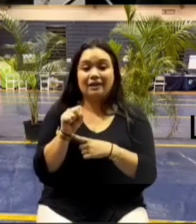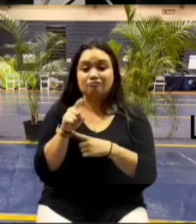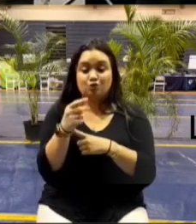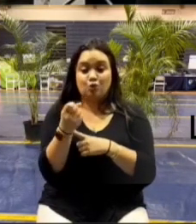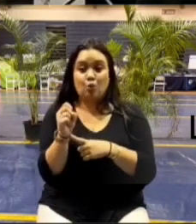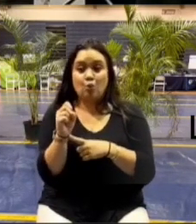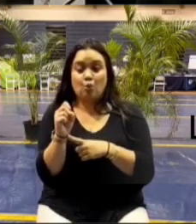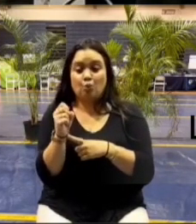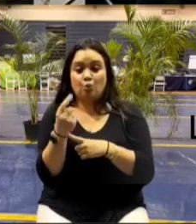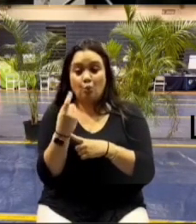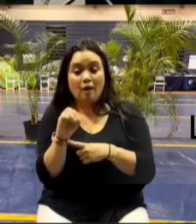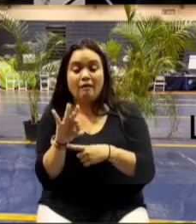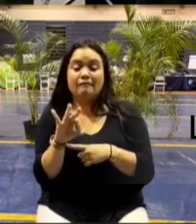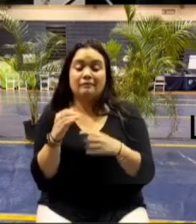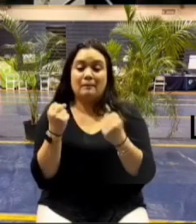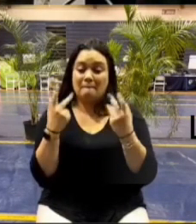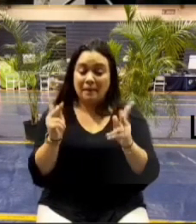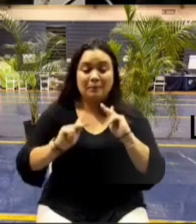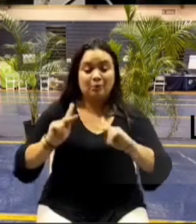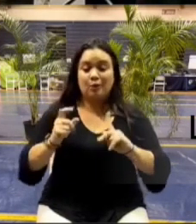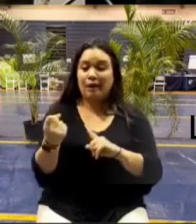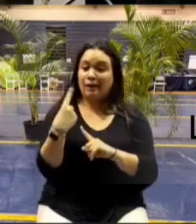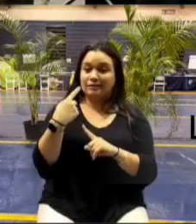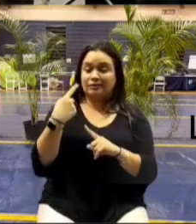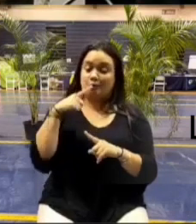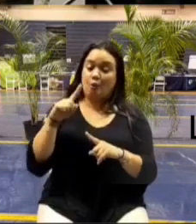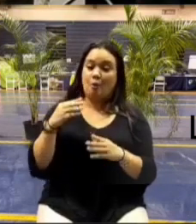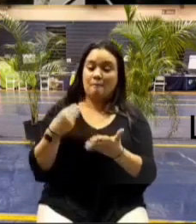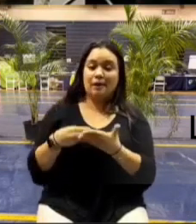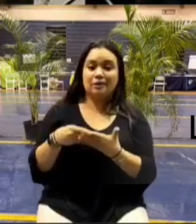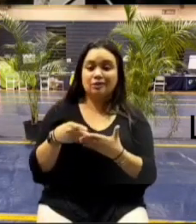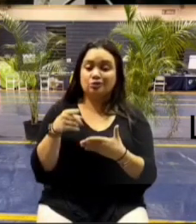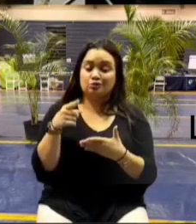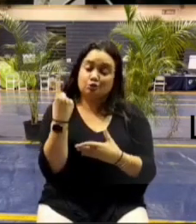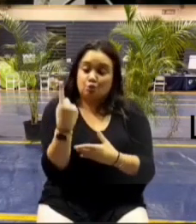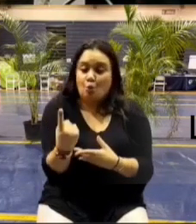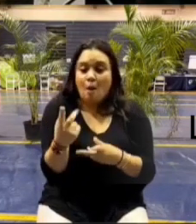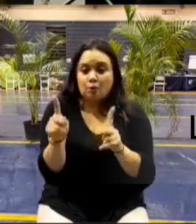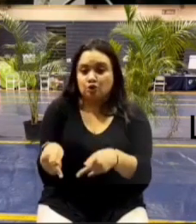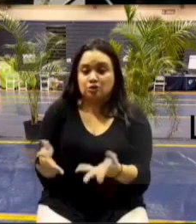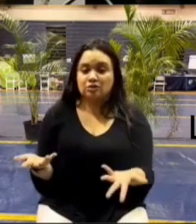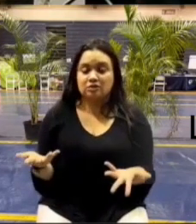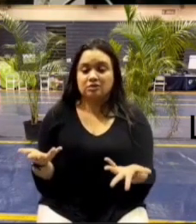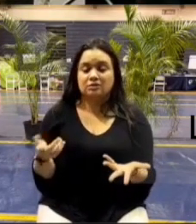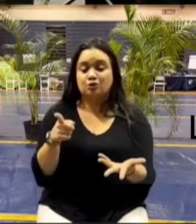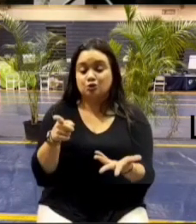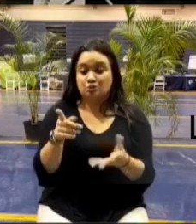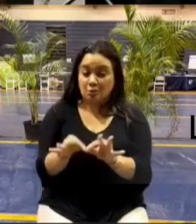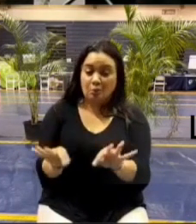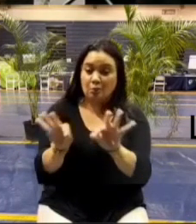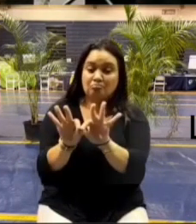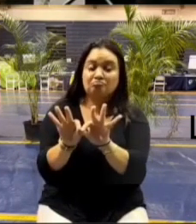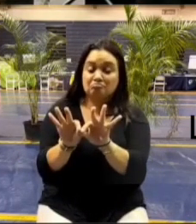one of plenty people who have come to us to ask for money you're just one now you're important